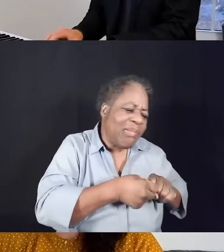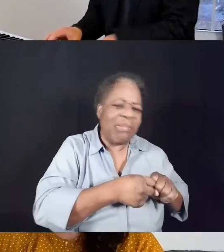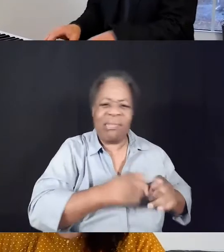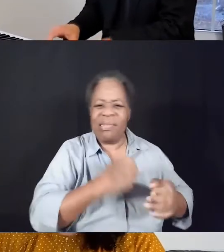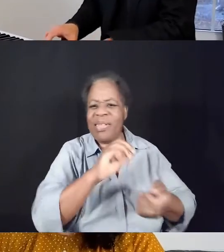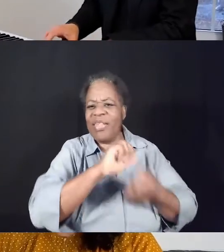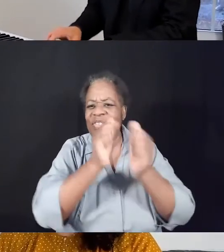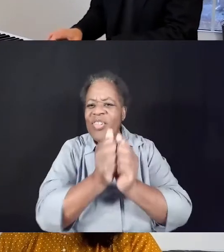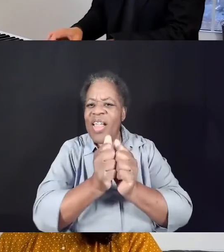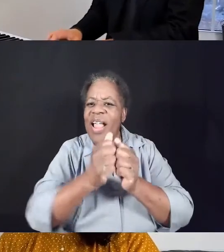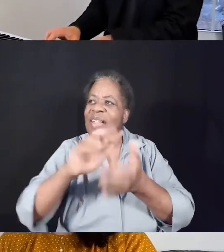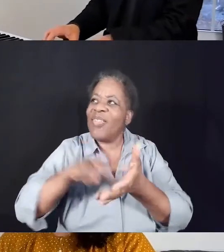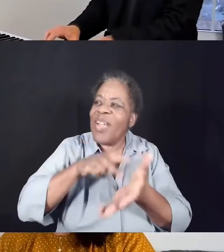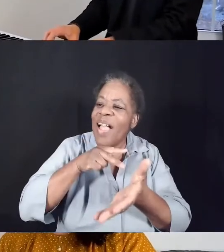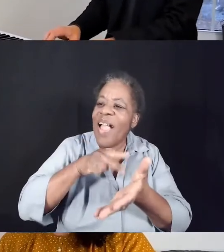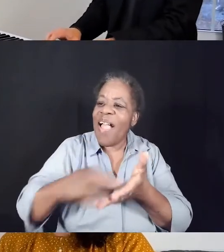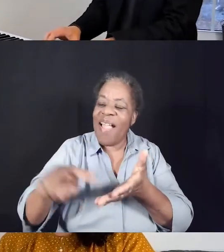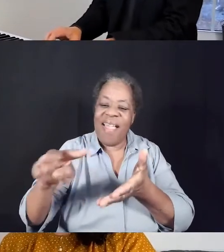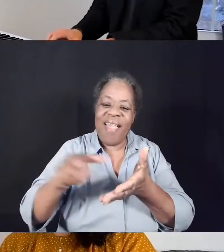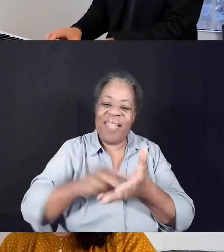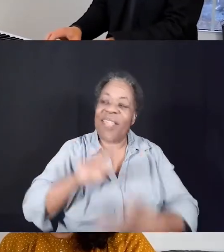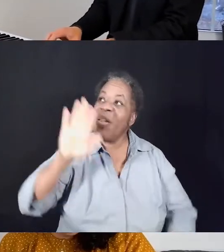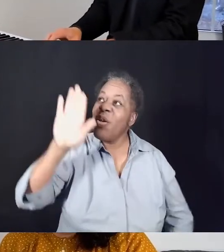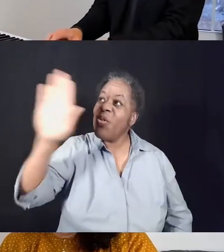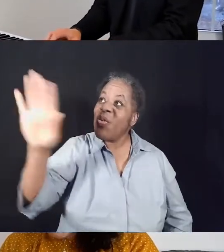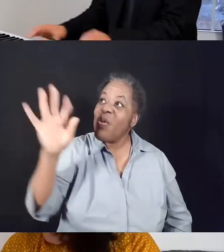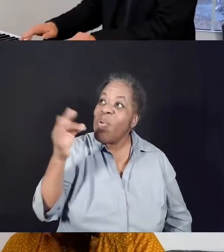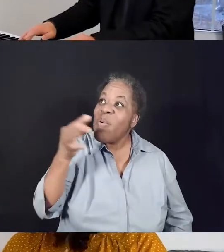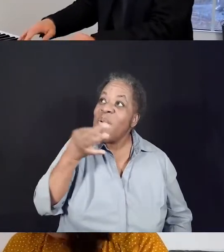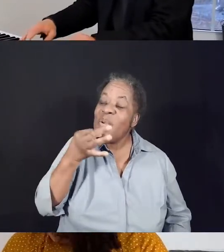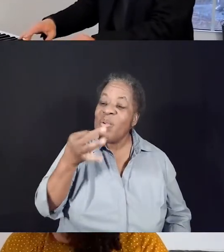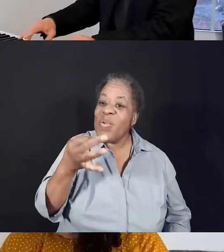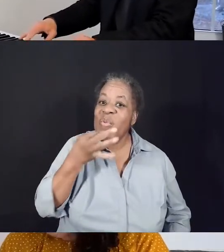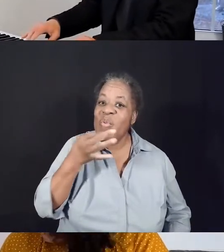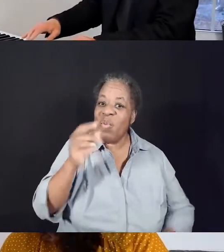and closer to the kingdom of heaven.